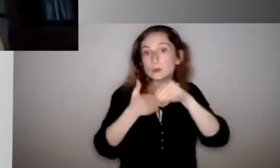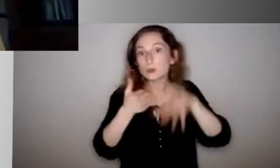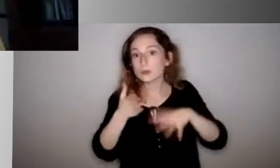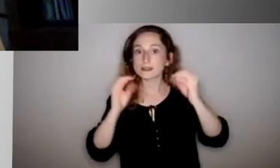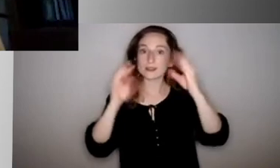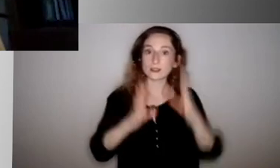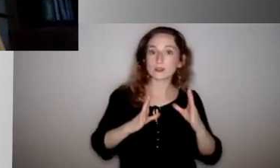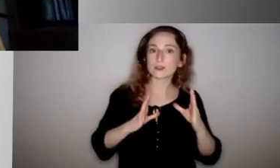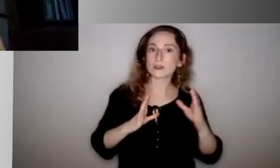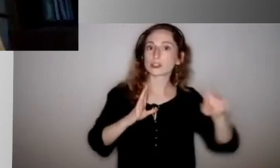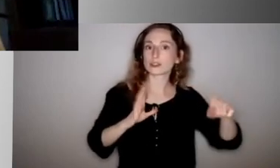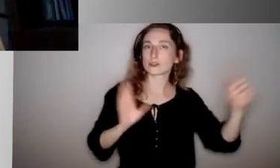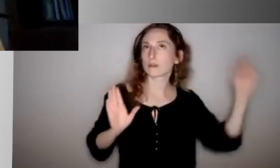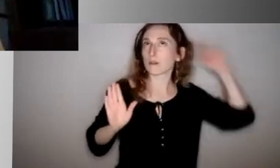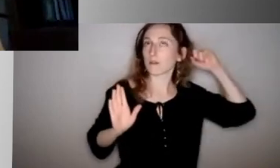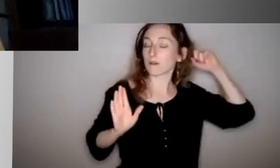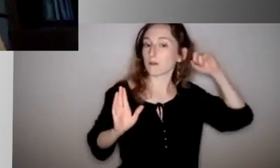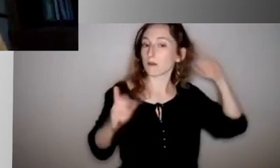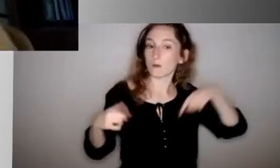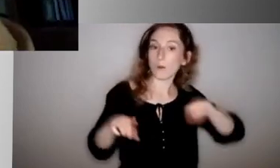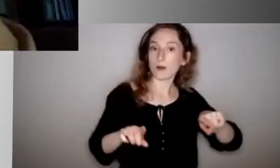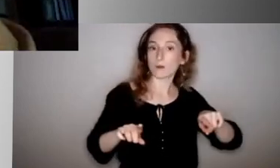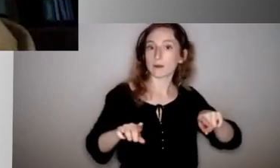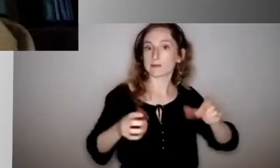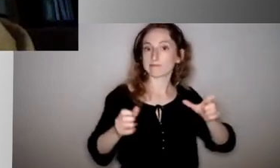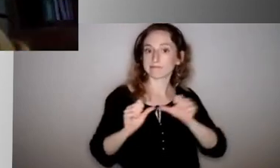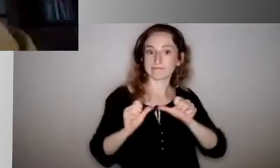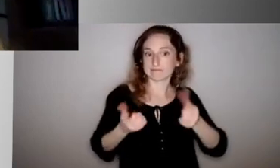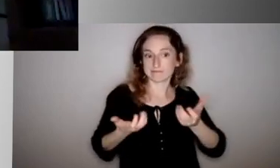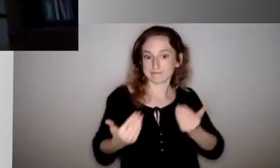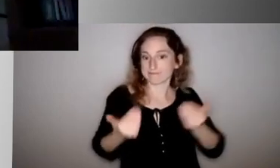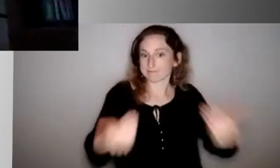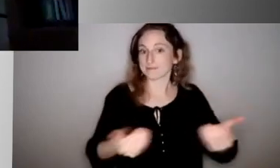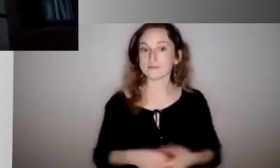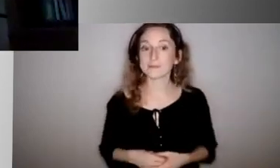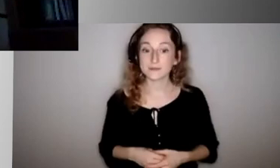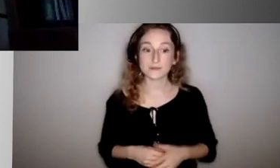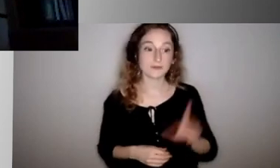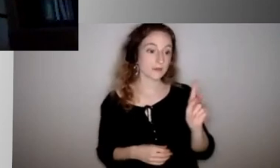um, as we move forward, um, to the start date of schools. And, uh, Kristen, want to go first?